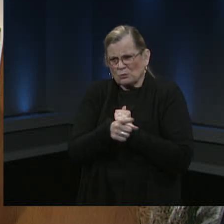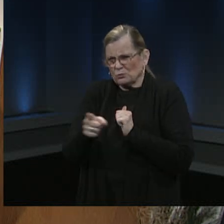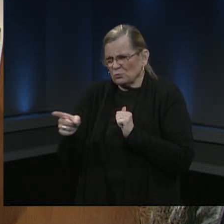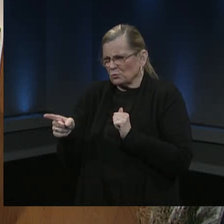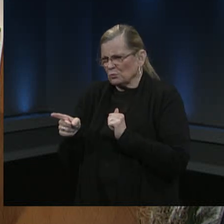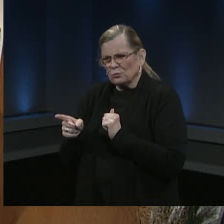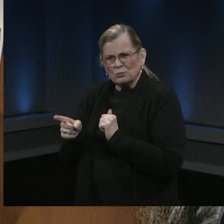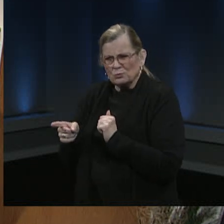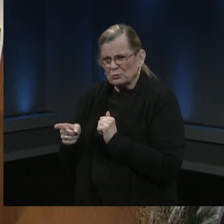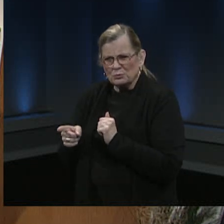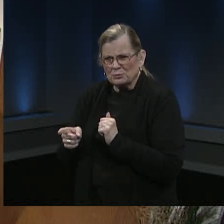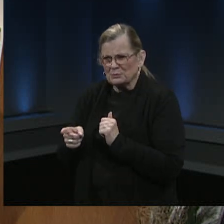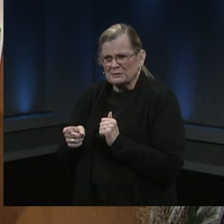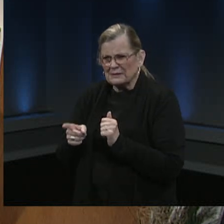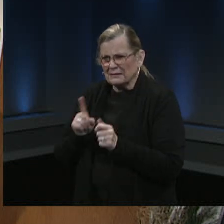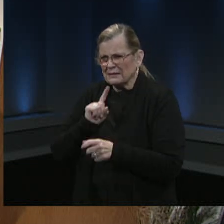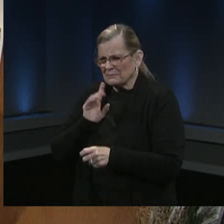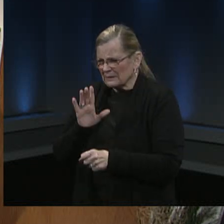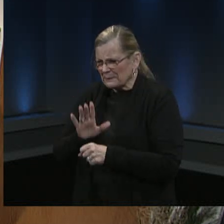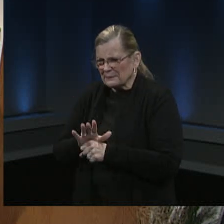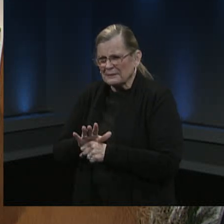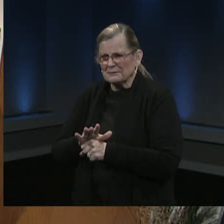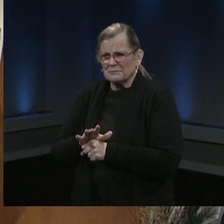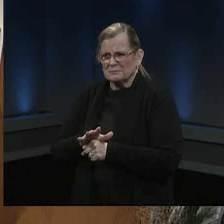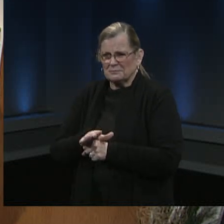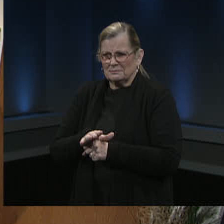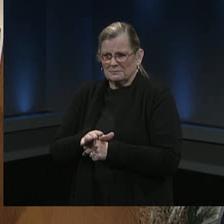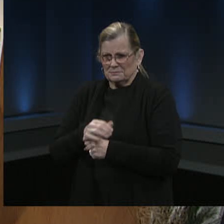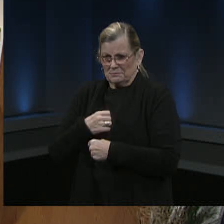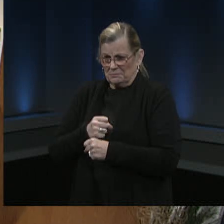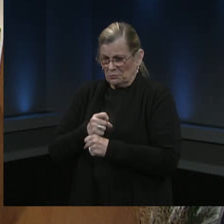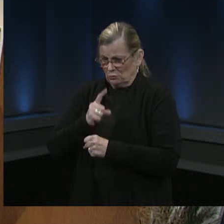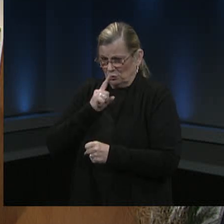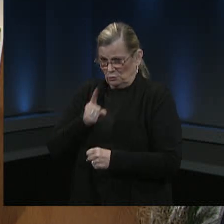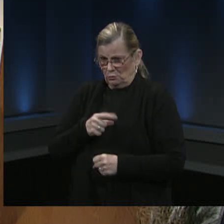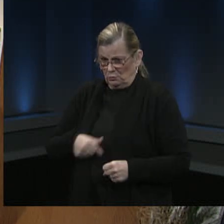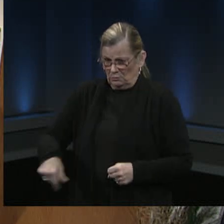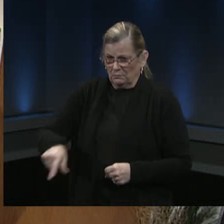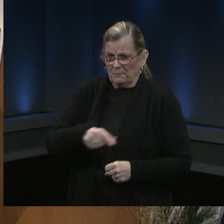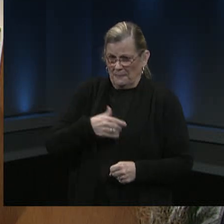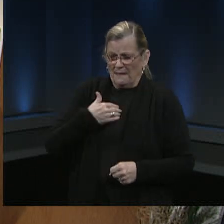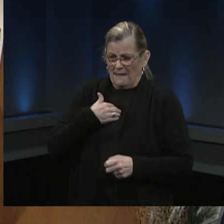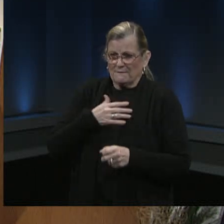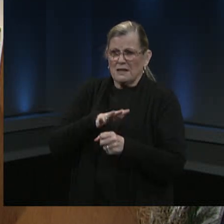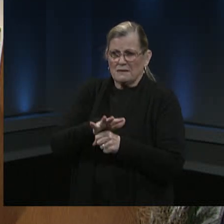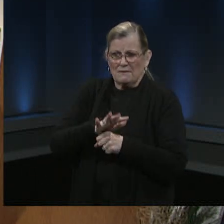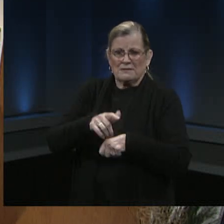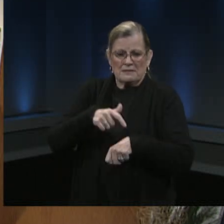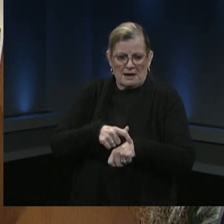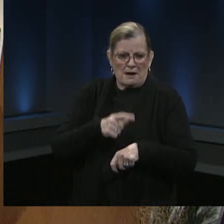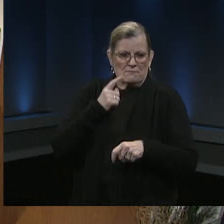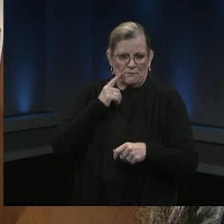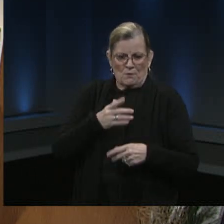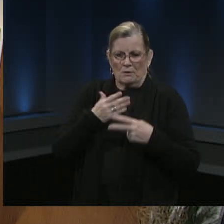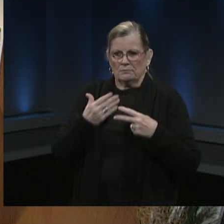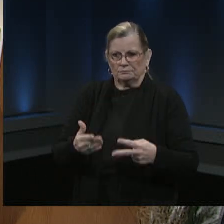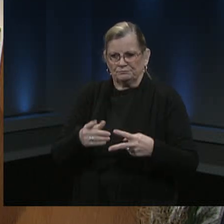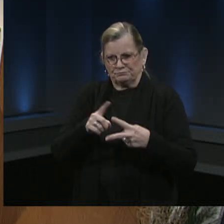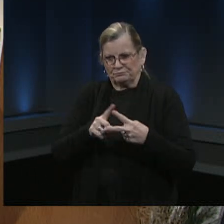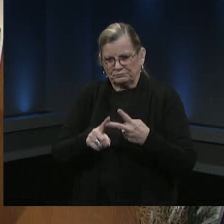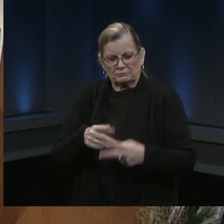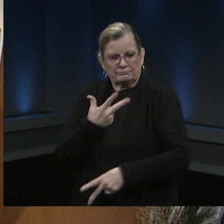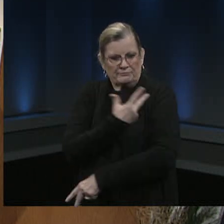sure that we have the ample amount of time to be vaccinated completely before returning to in-person learning.